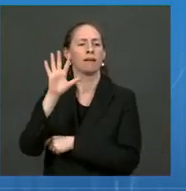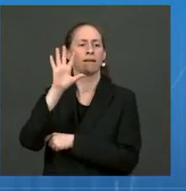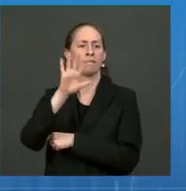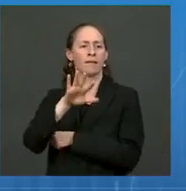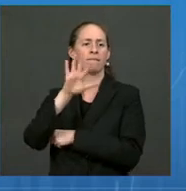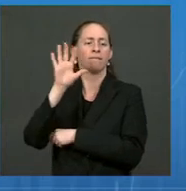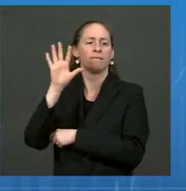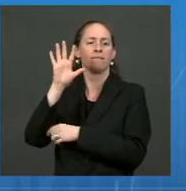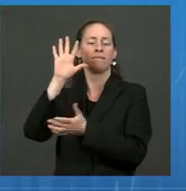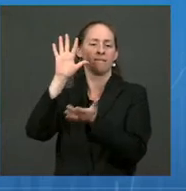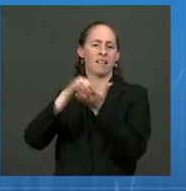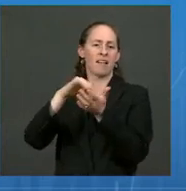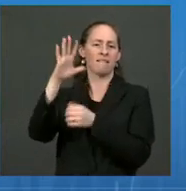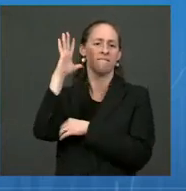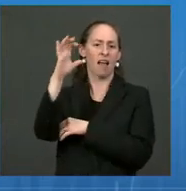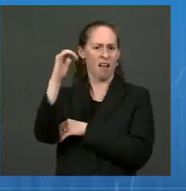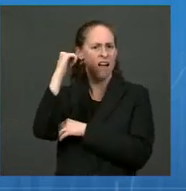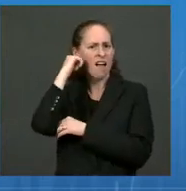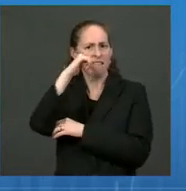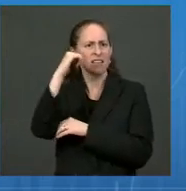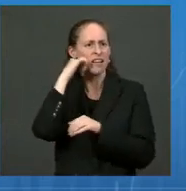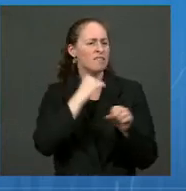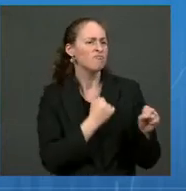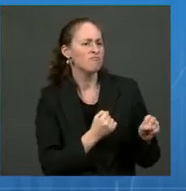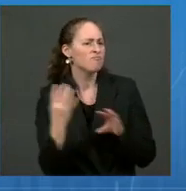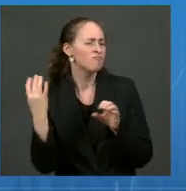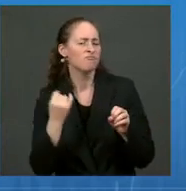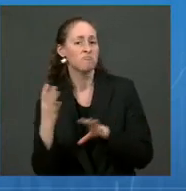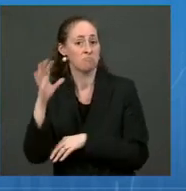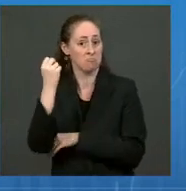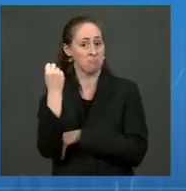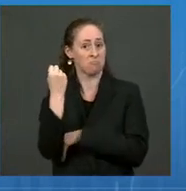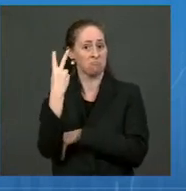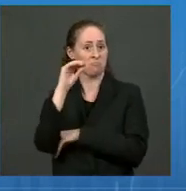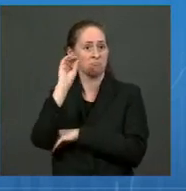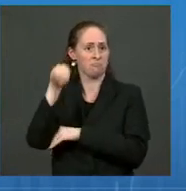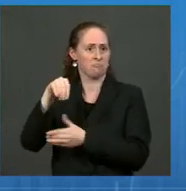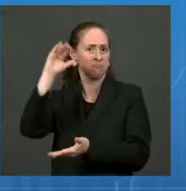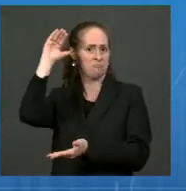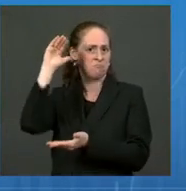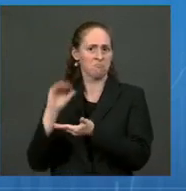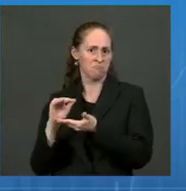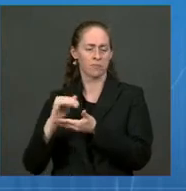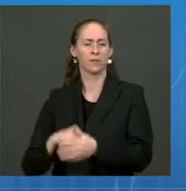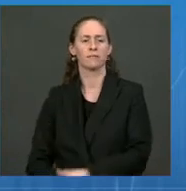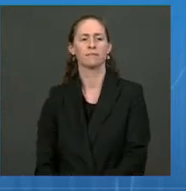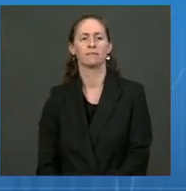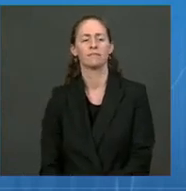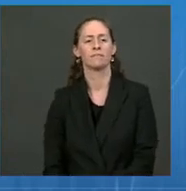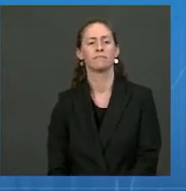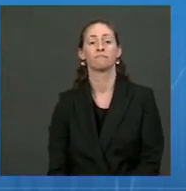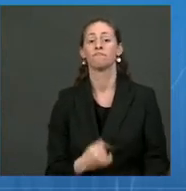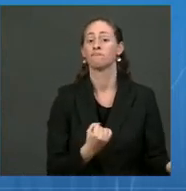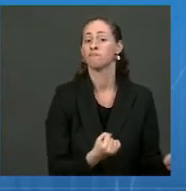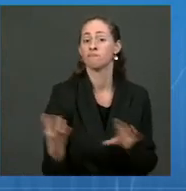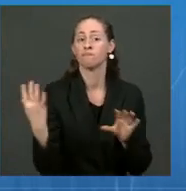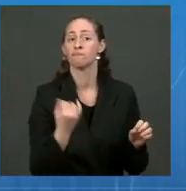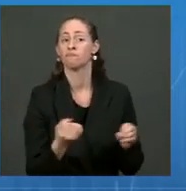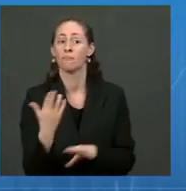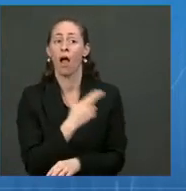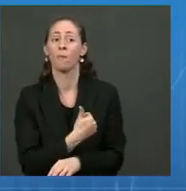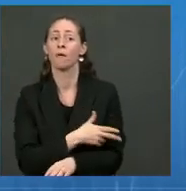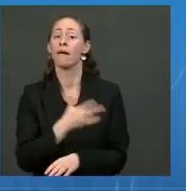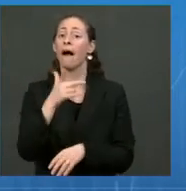decrease of about 12% from the prior week. It's important to note that the hospitalization rate among unvaccinated